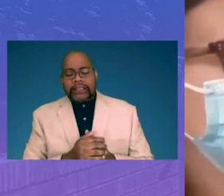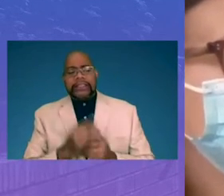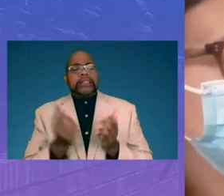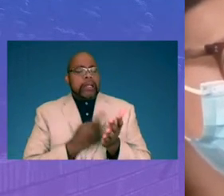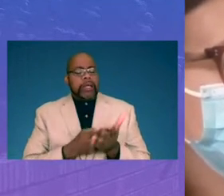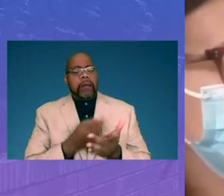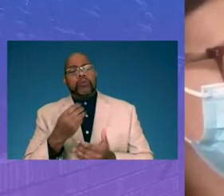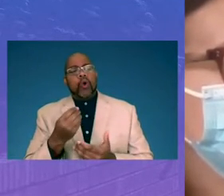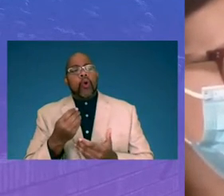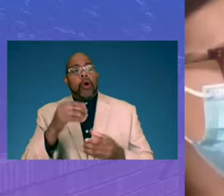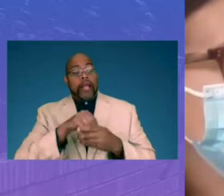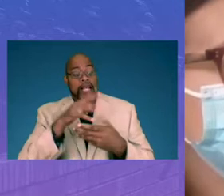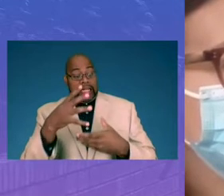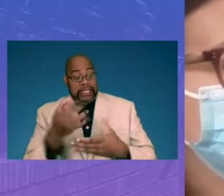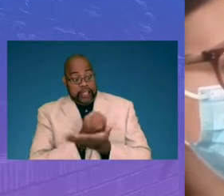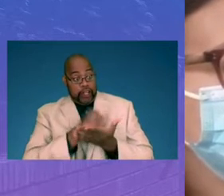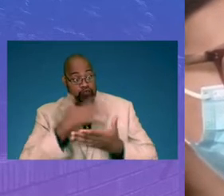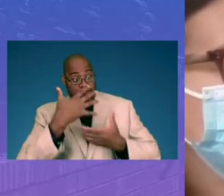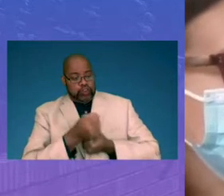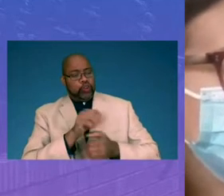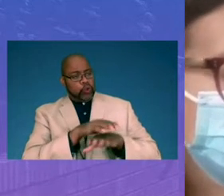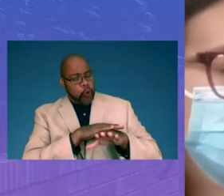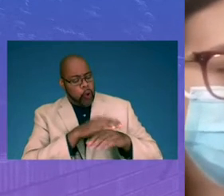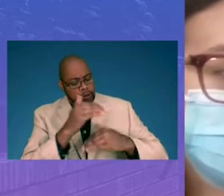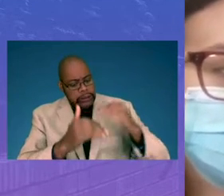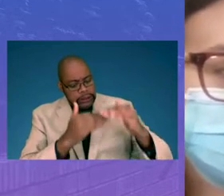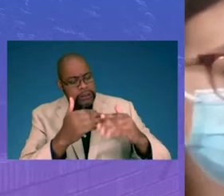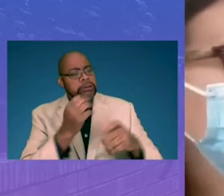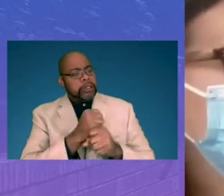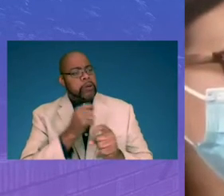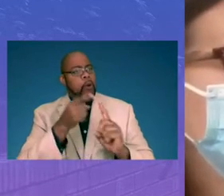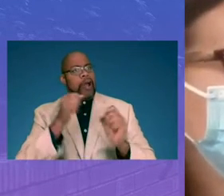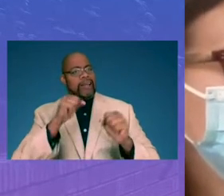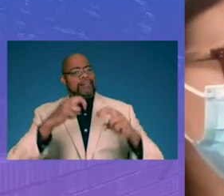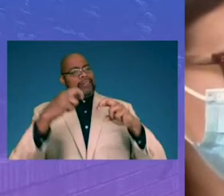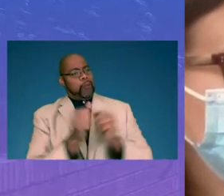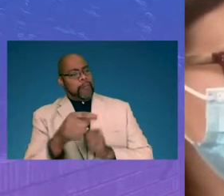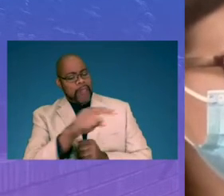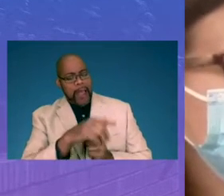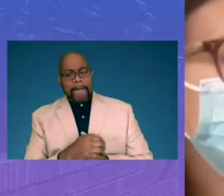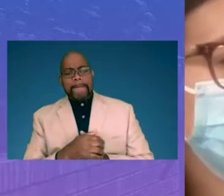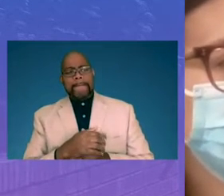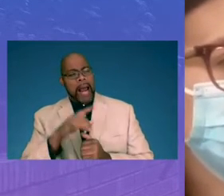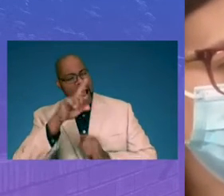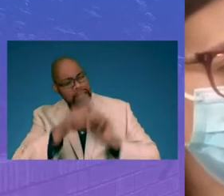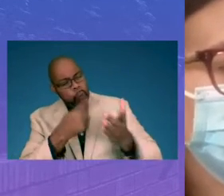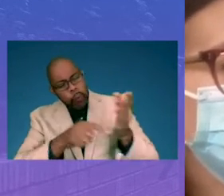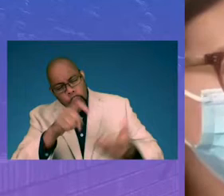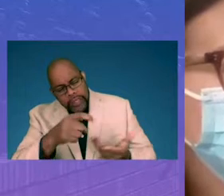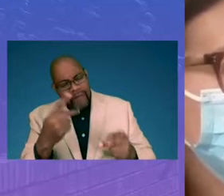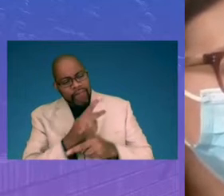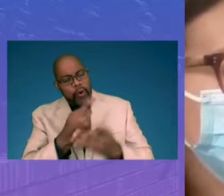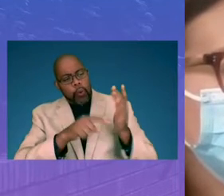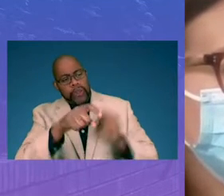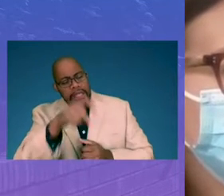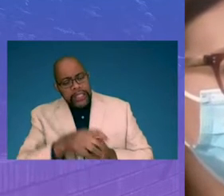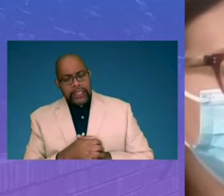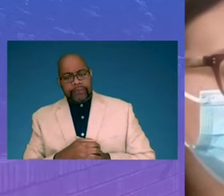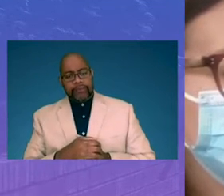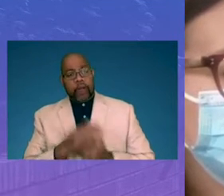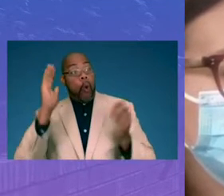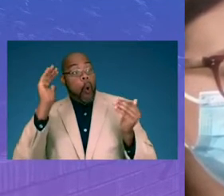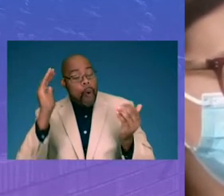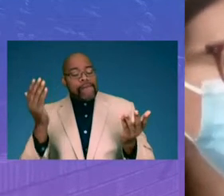So, gaining that trust slowly would allow me to get them to that point where I could sit down with them and ask them what they need and figure out what they need. And, hopefully,